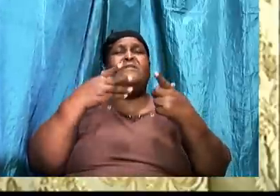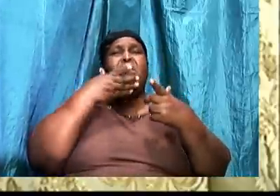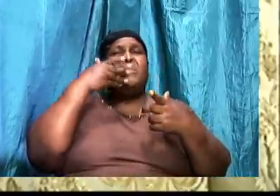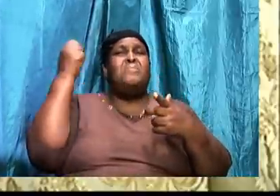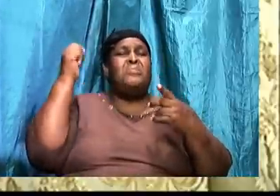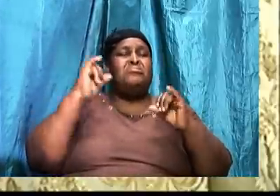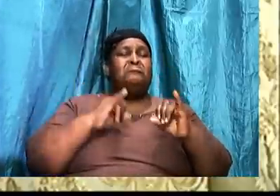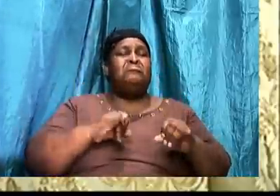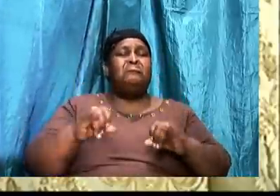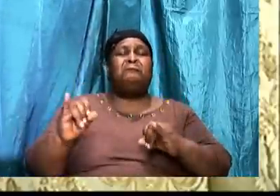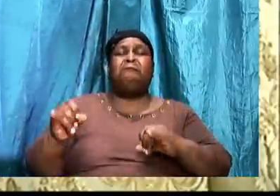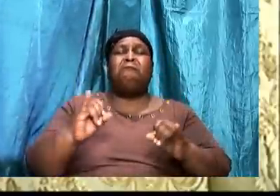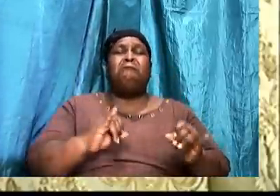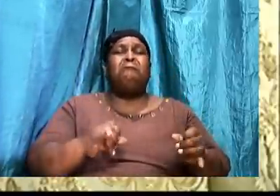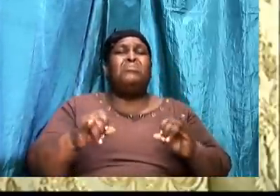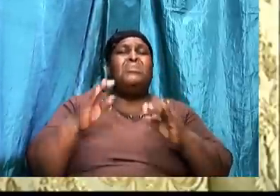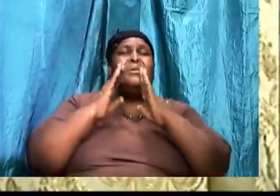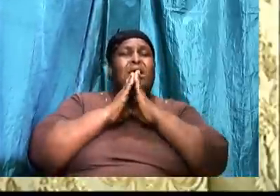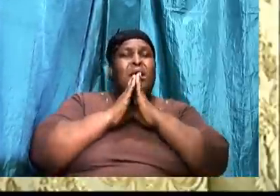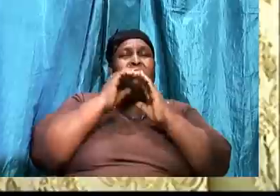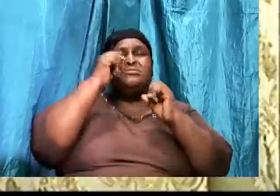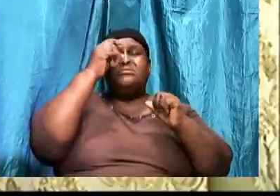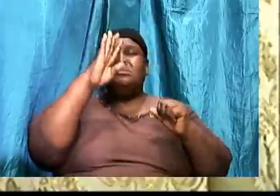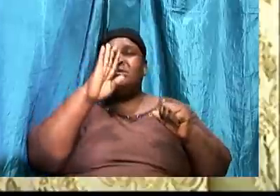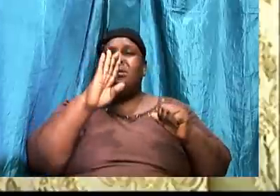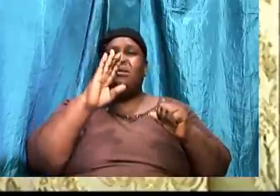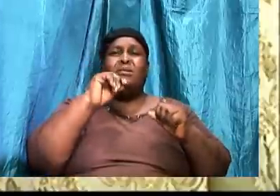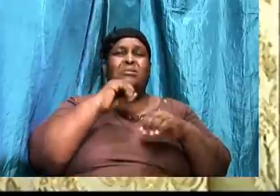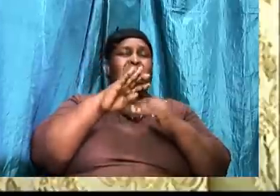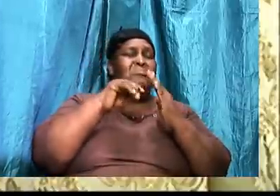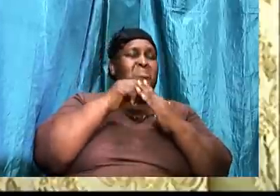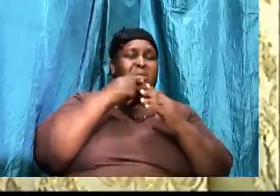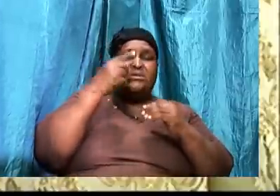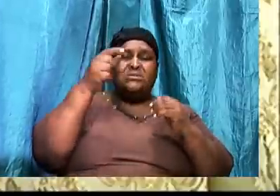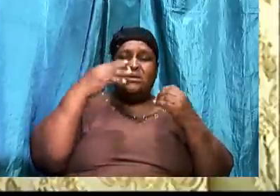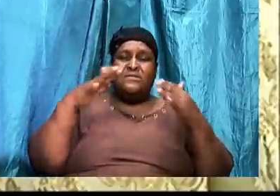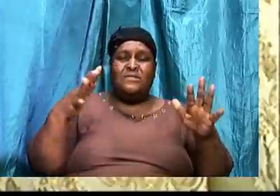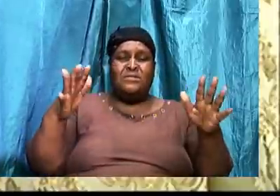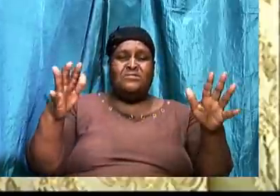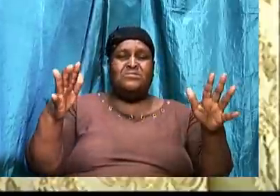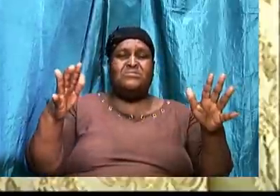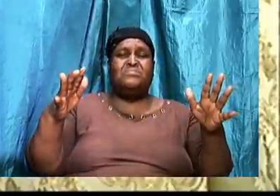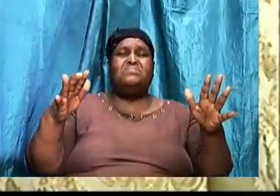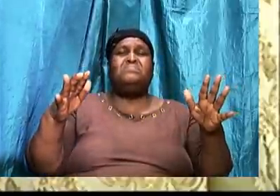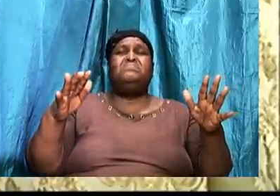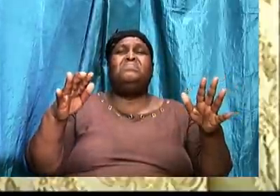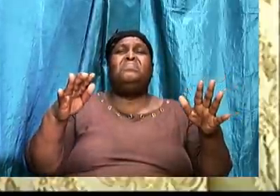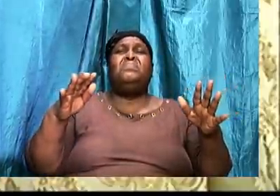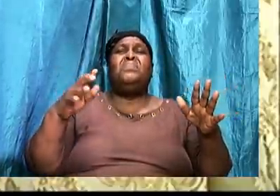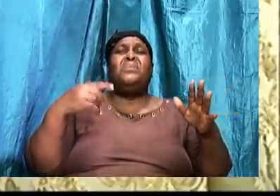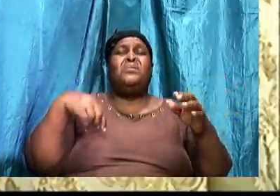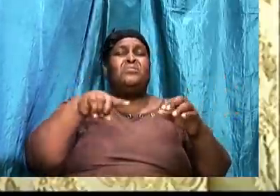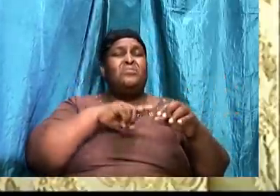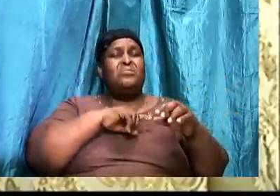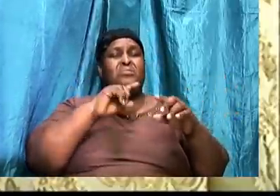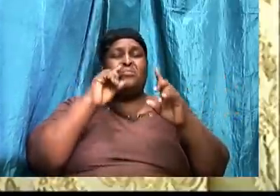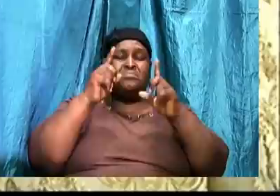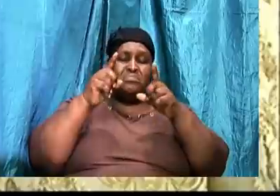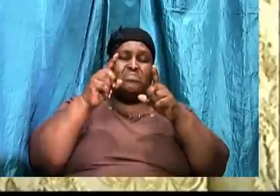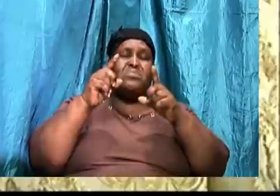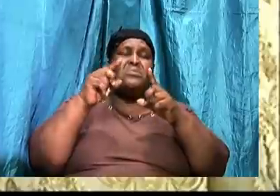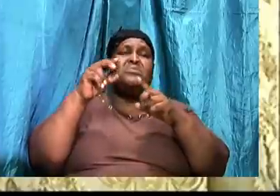individuals. We ask, God, that when all is said and done, as we dip into your Word tonight,